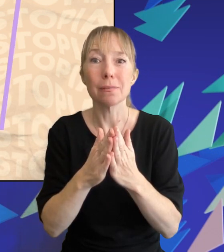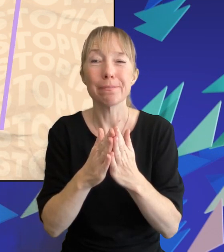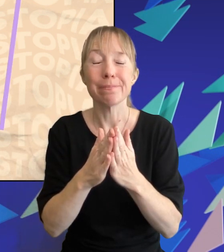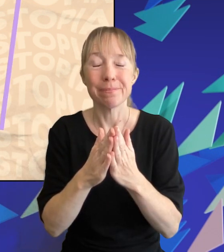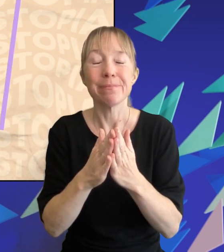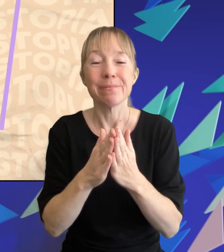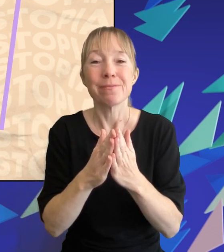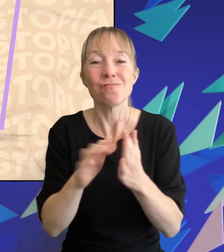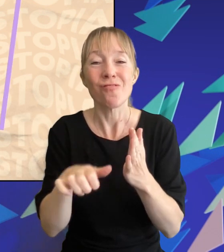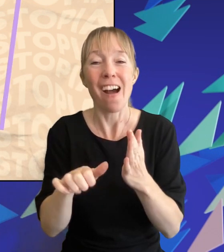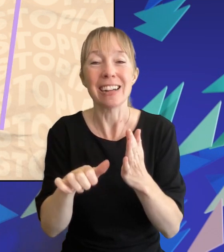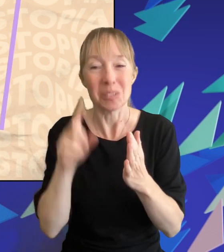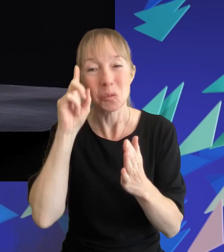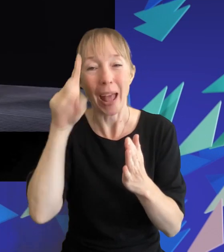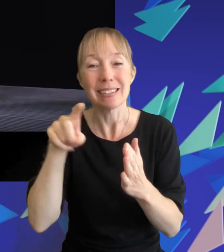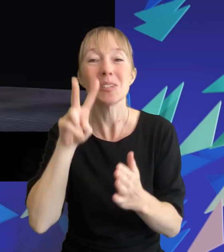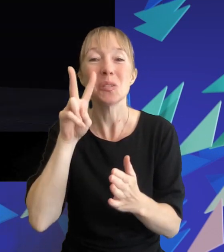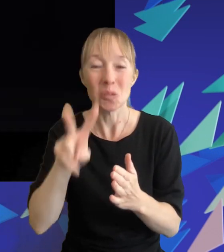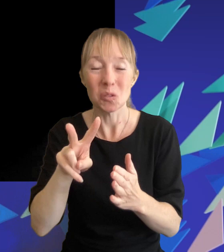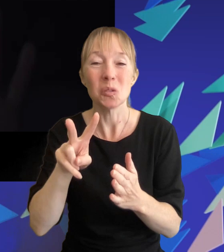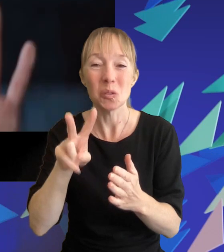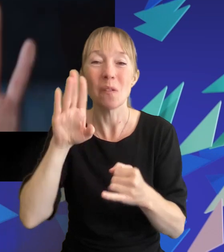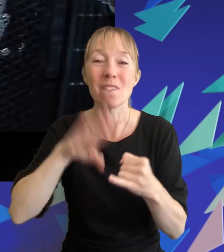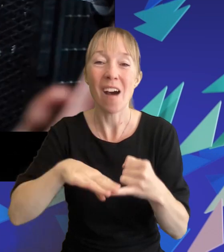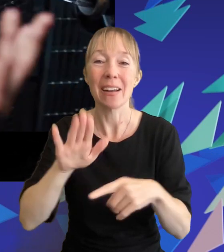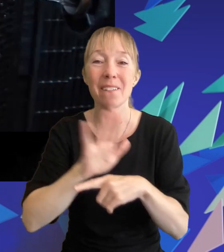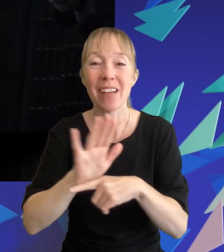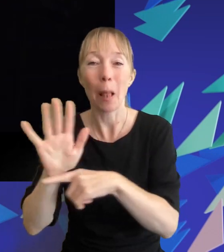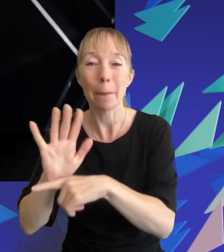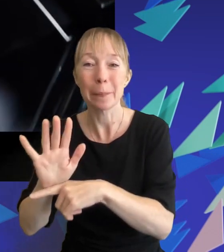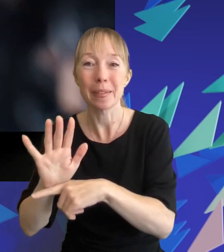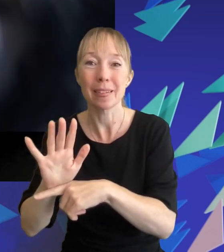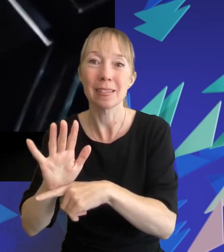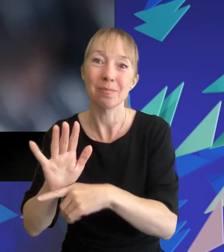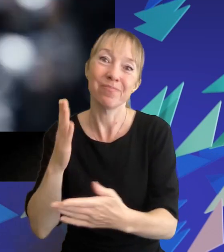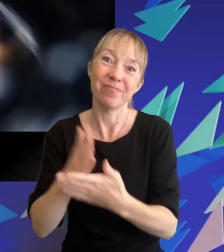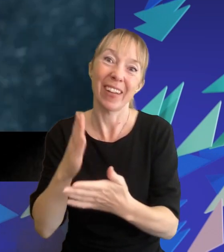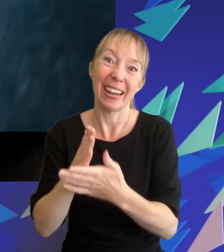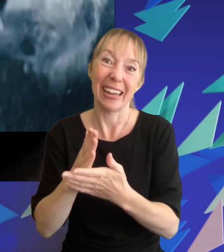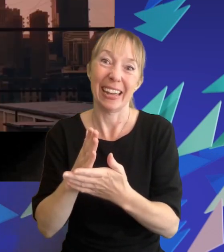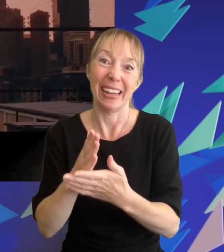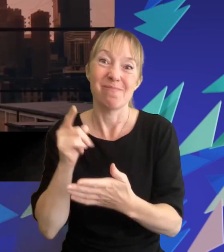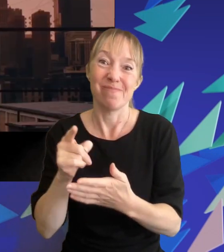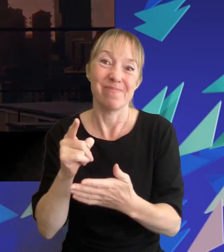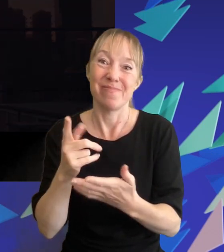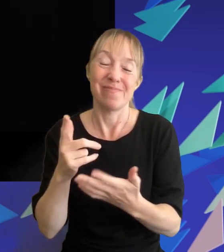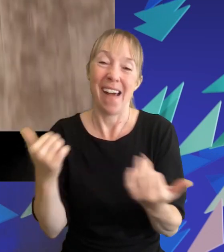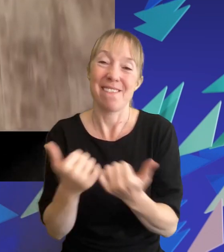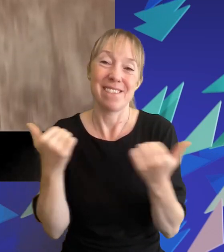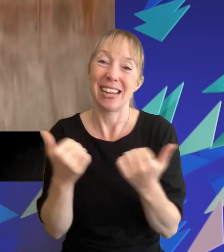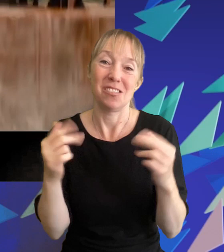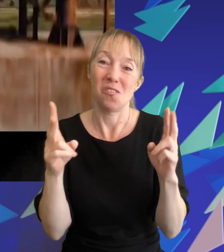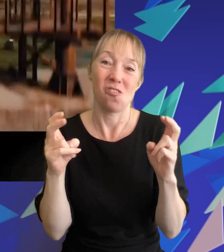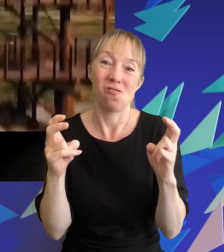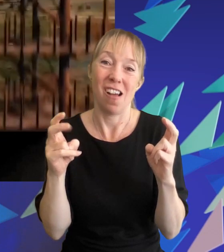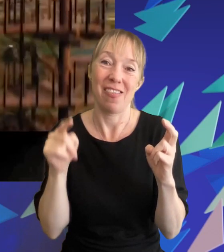two final films they might not have quite known it yet but this might as well have been the kiss of death for the ya dystopia genre